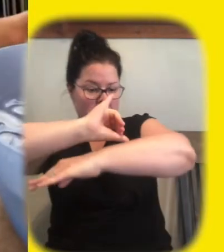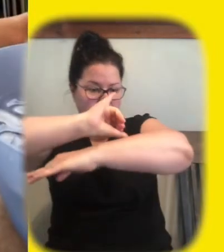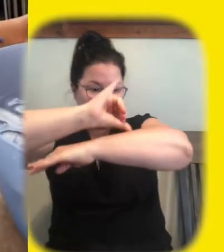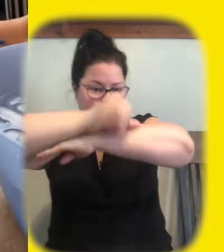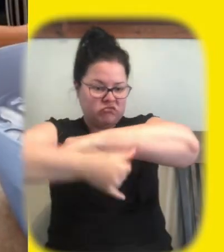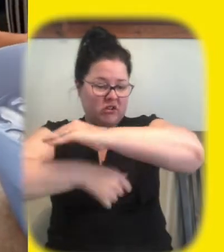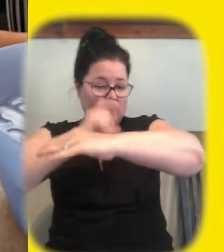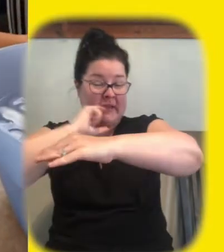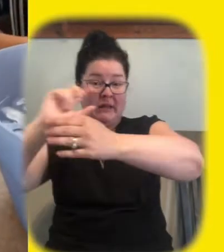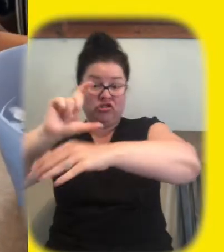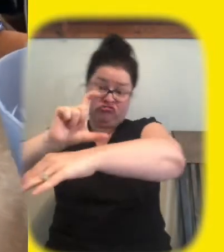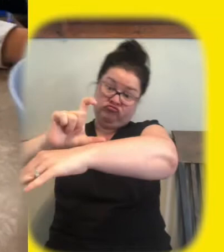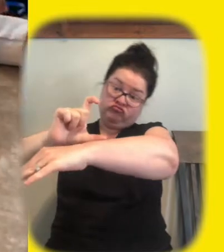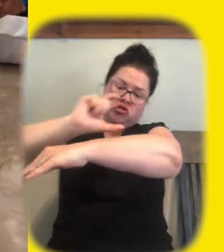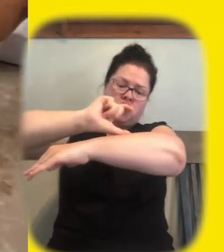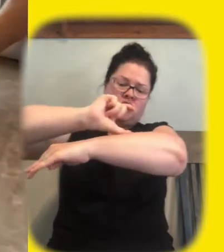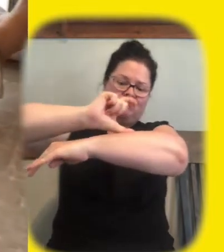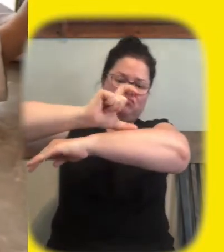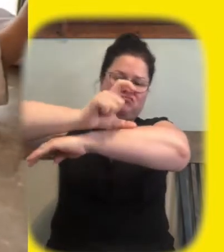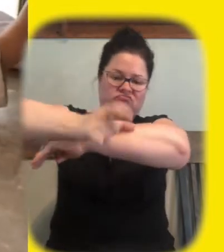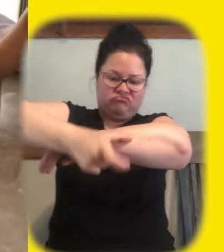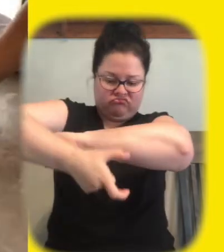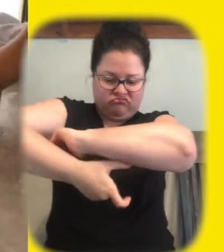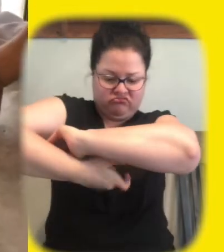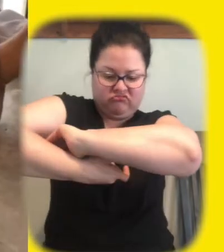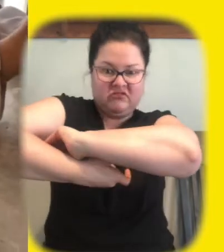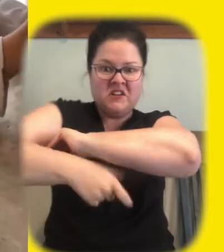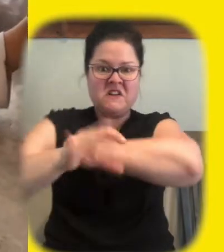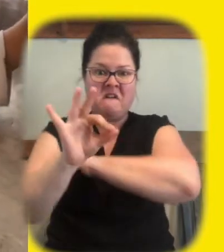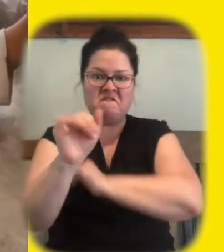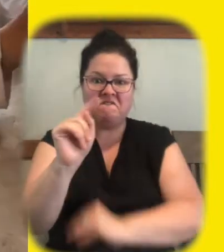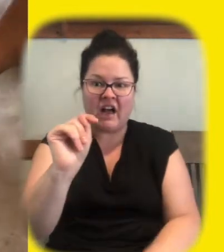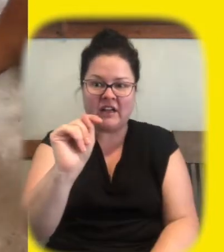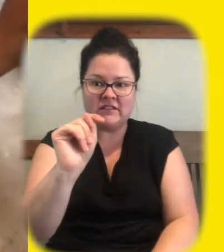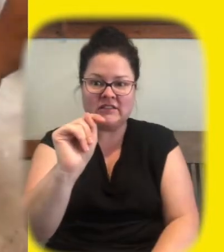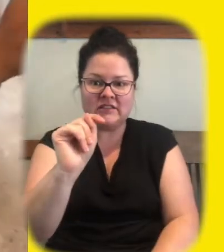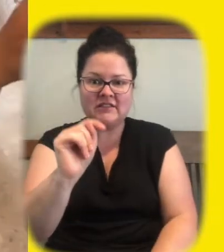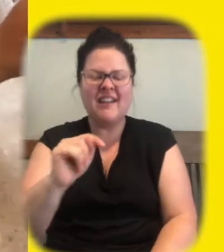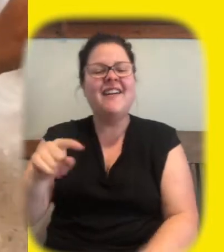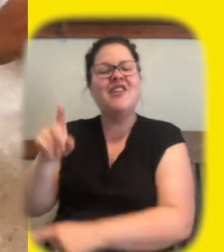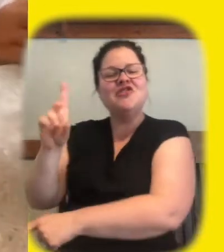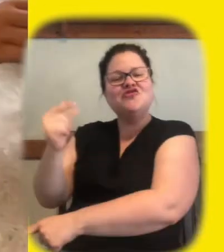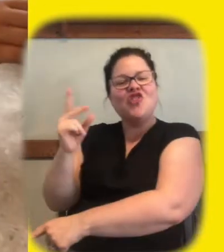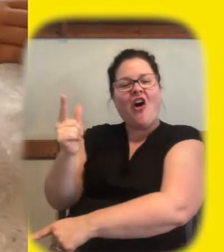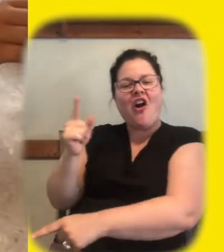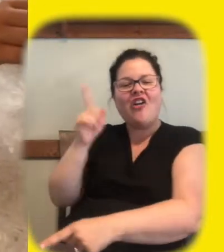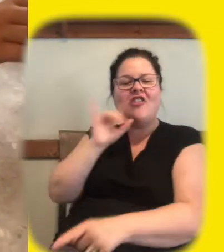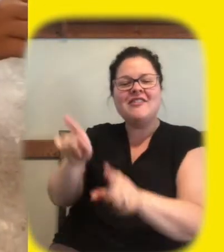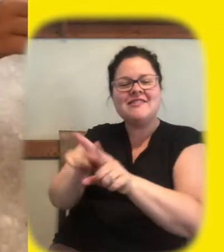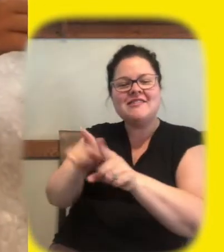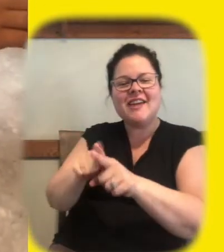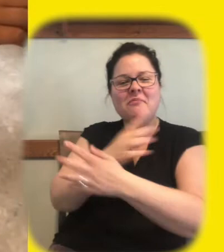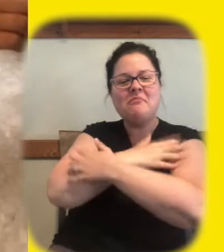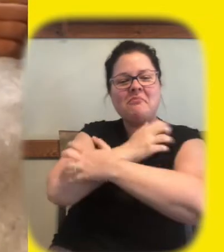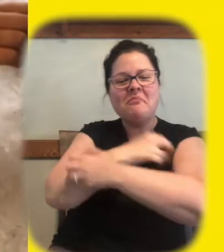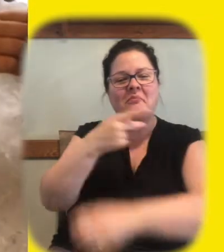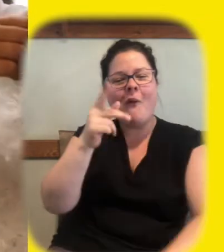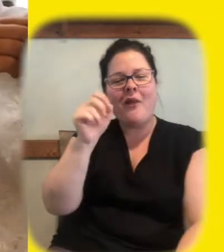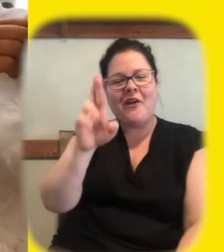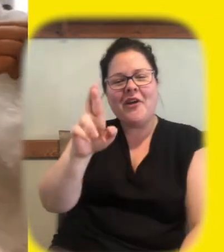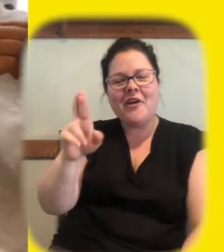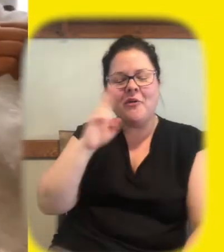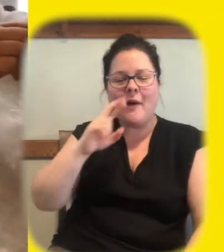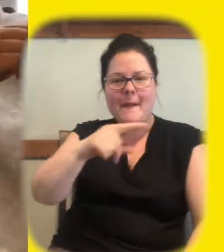all the way around that's amazing yeah we've got bond joining us today